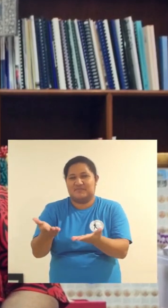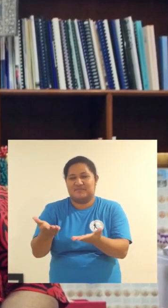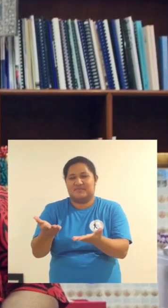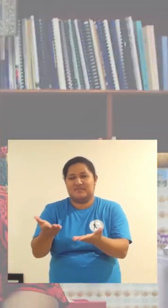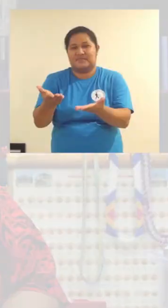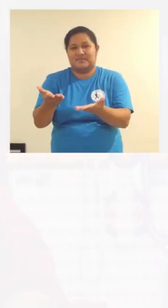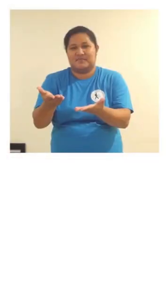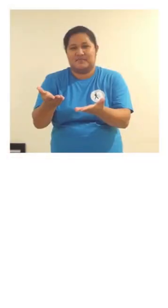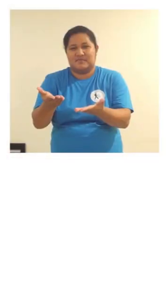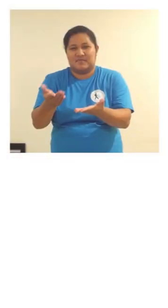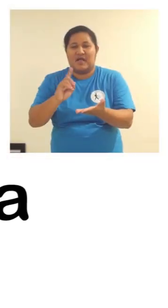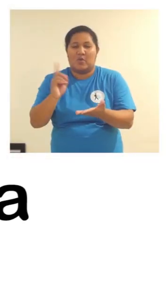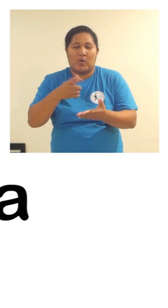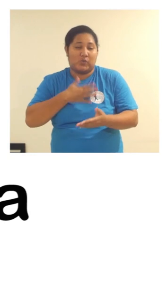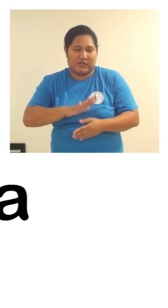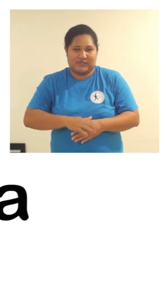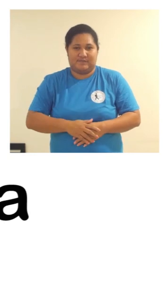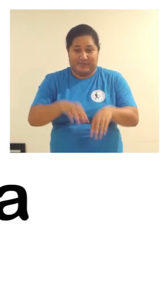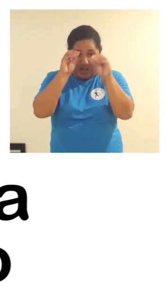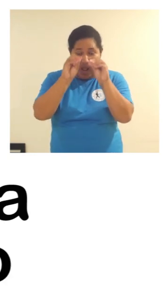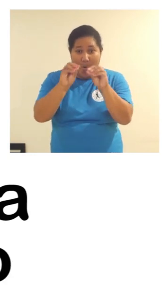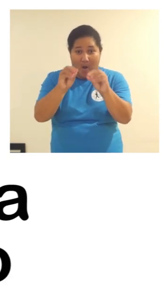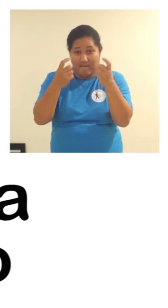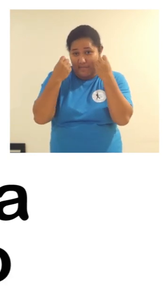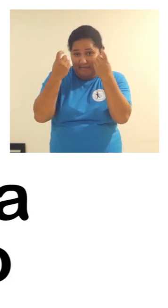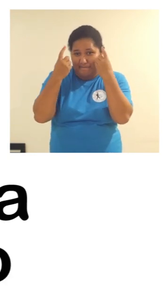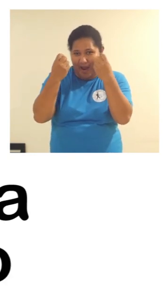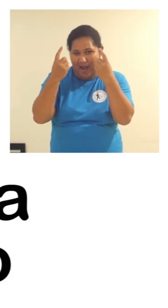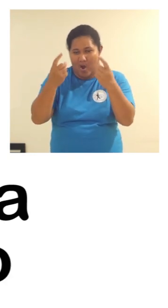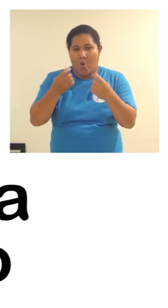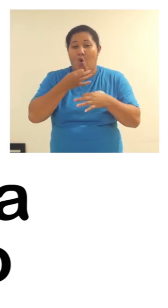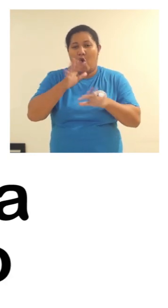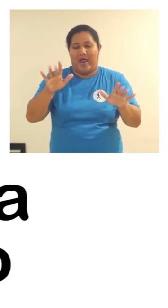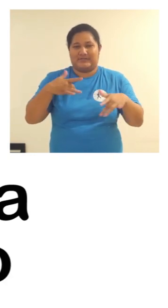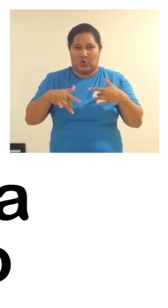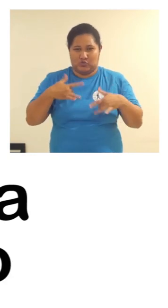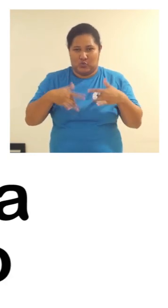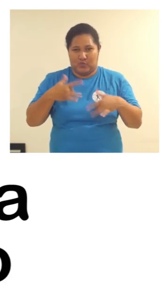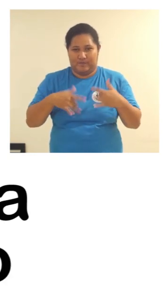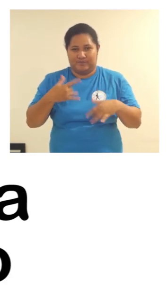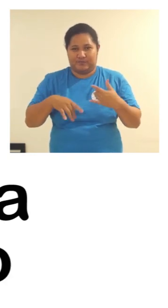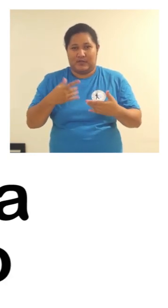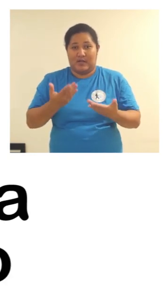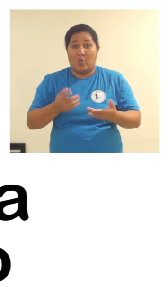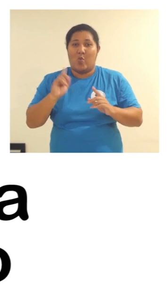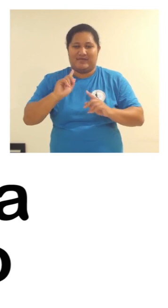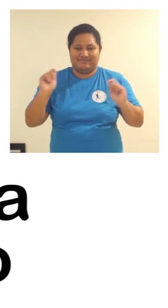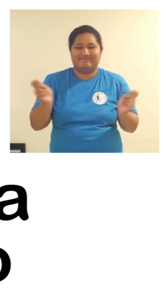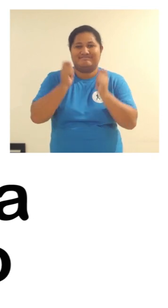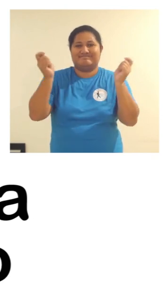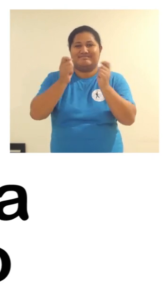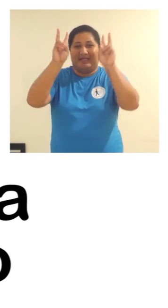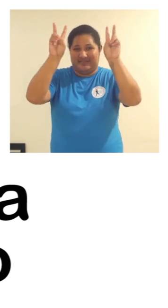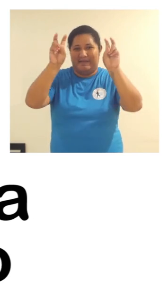well, well, mama mama or just welcome. Wow to the others so far too far. role